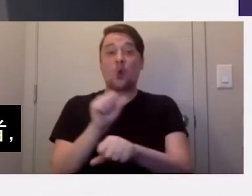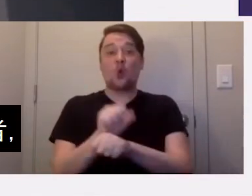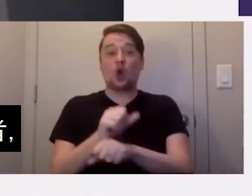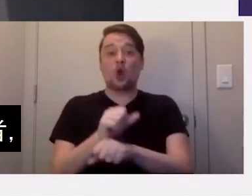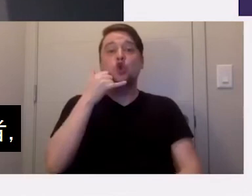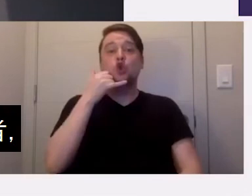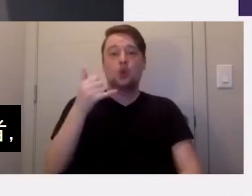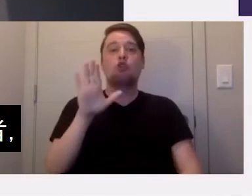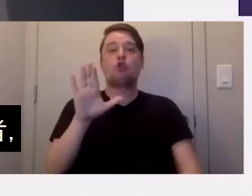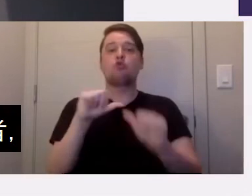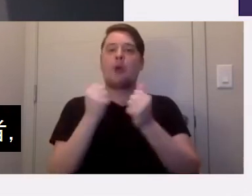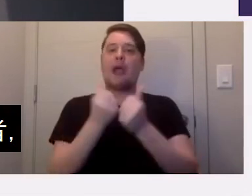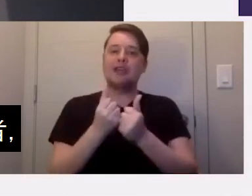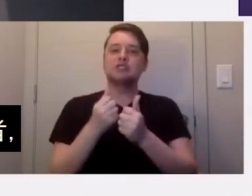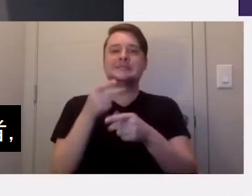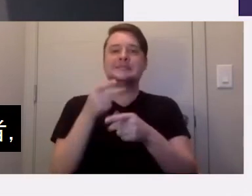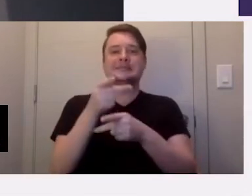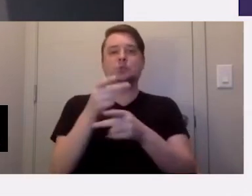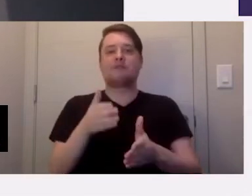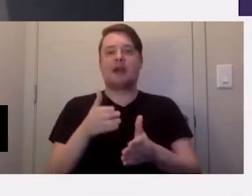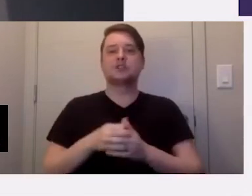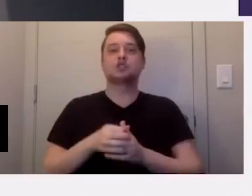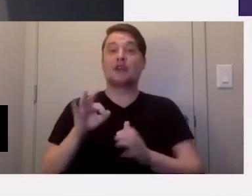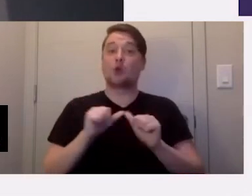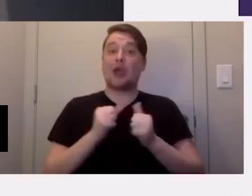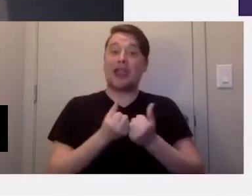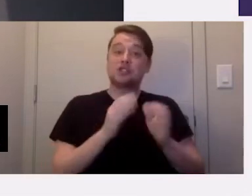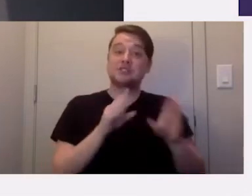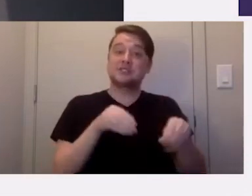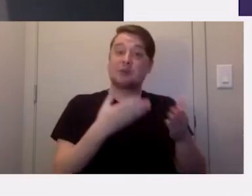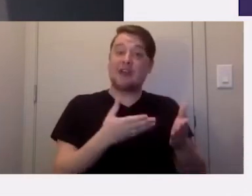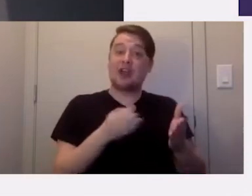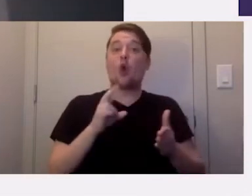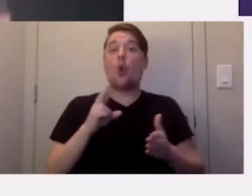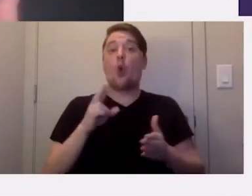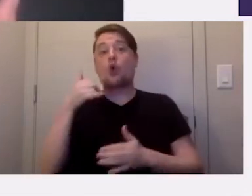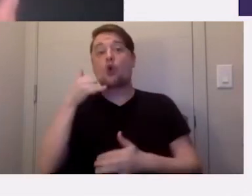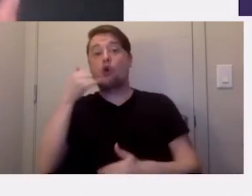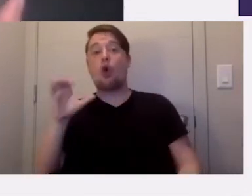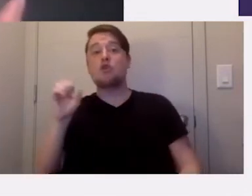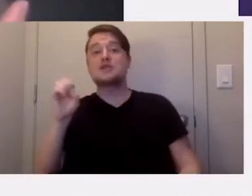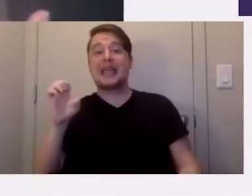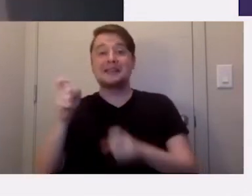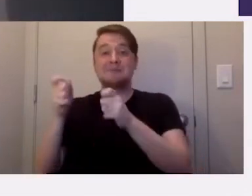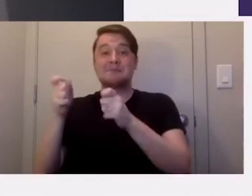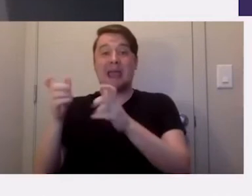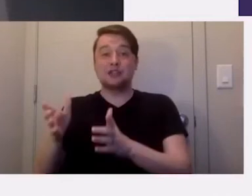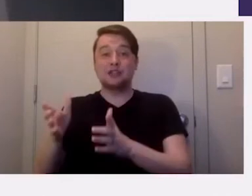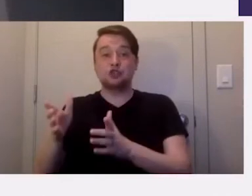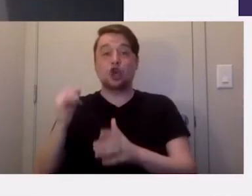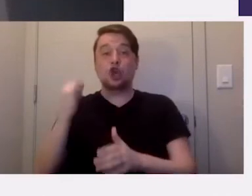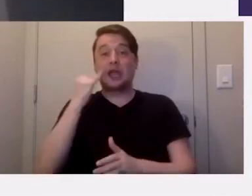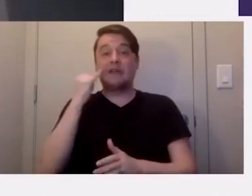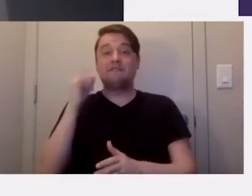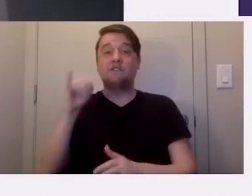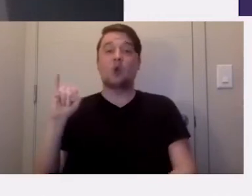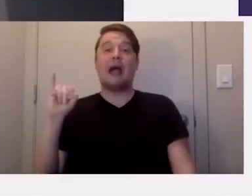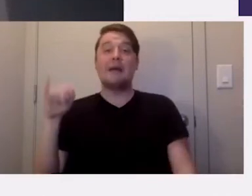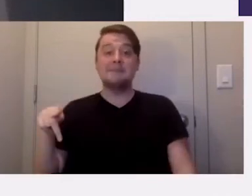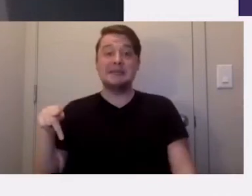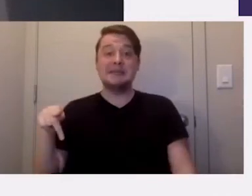your agency supervisor if you're an agency provider or call your case manager if you are an IEP.